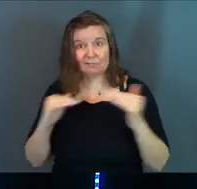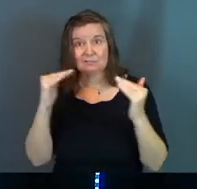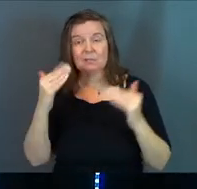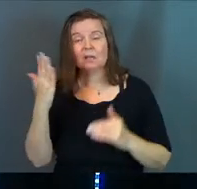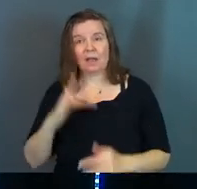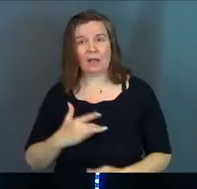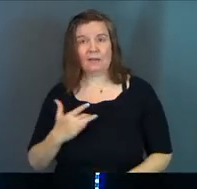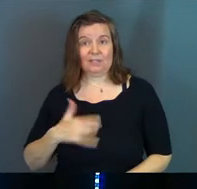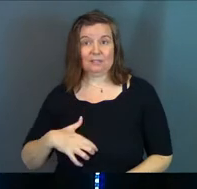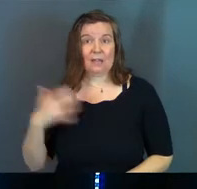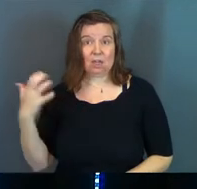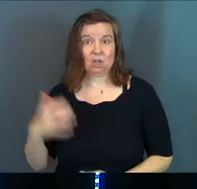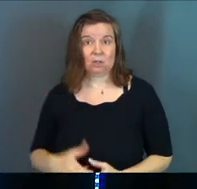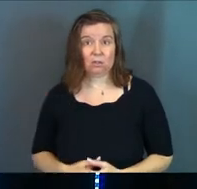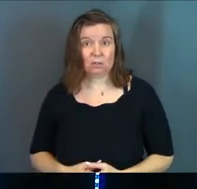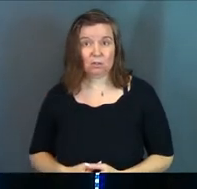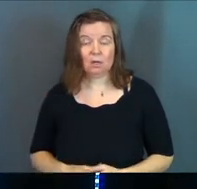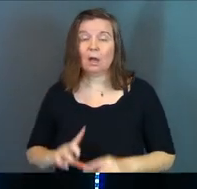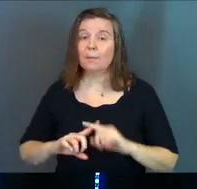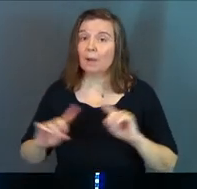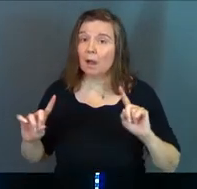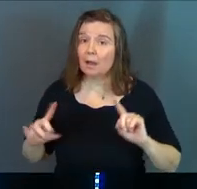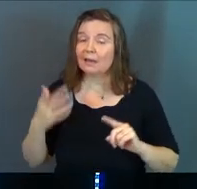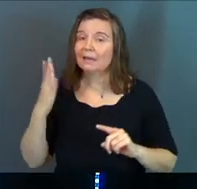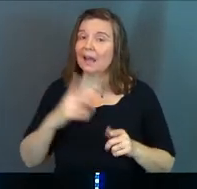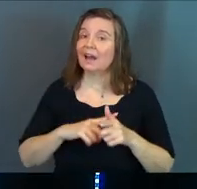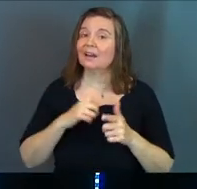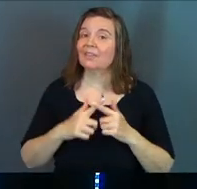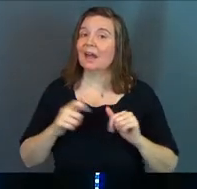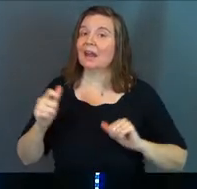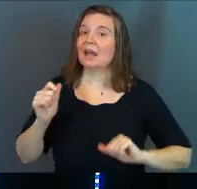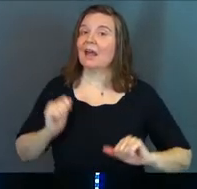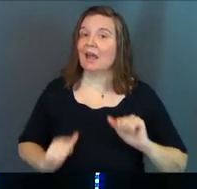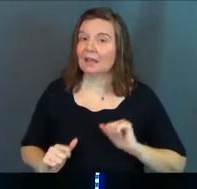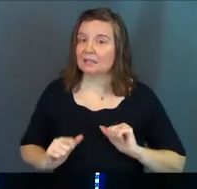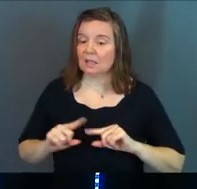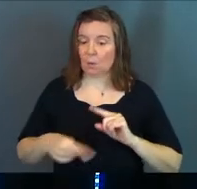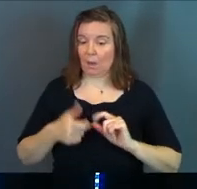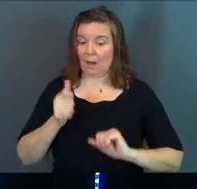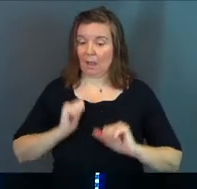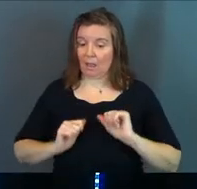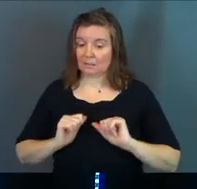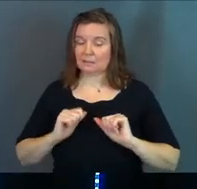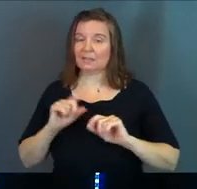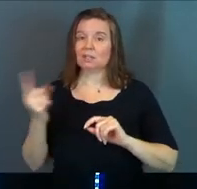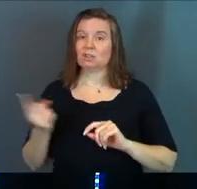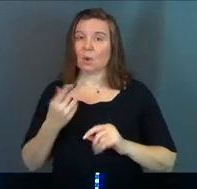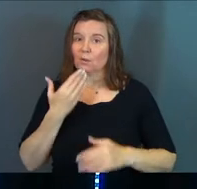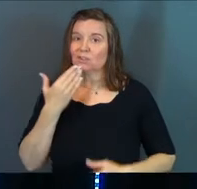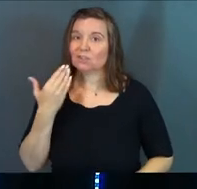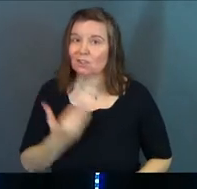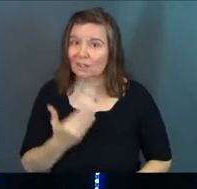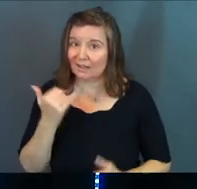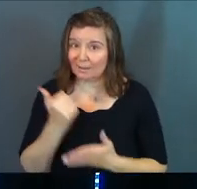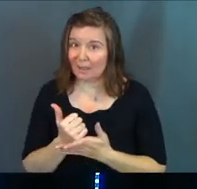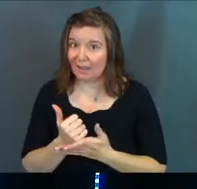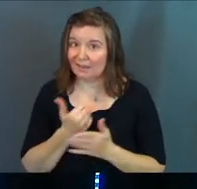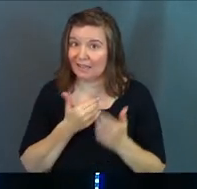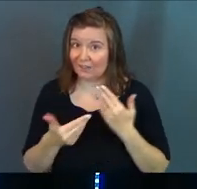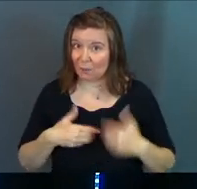God feels anger. But God then acts. And when God acts, it's always good. Amen.